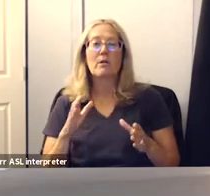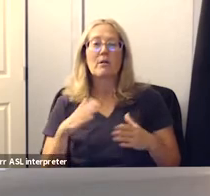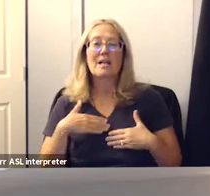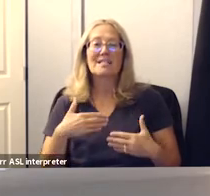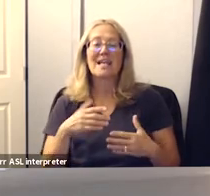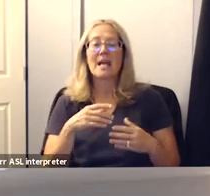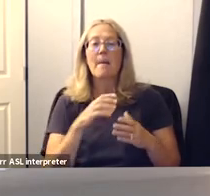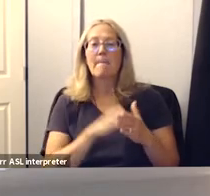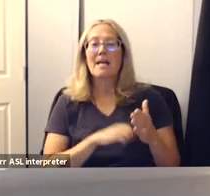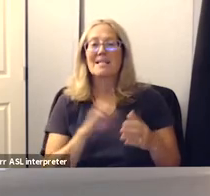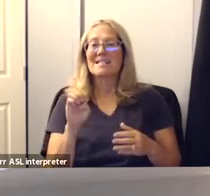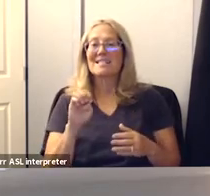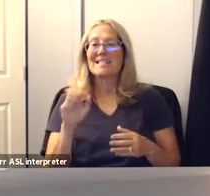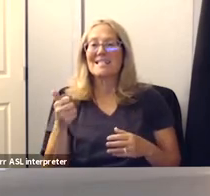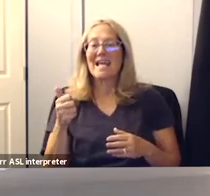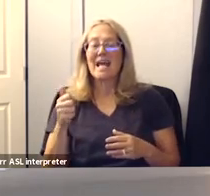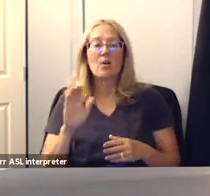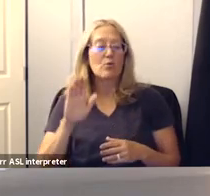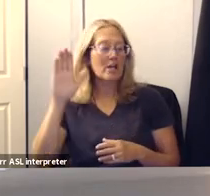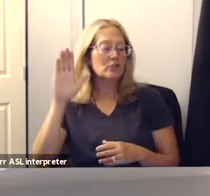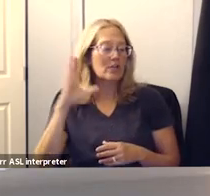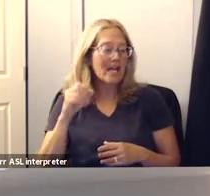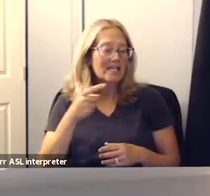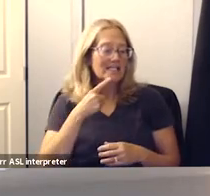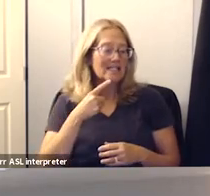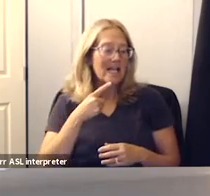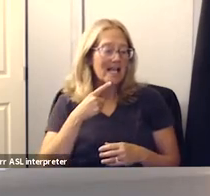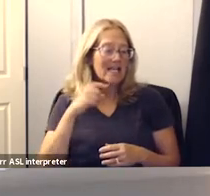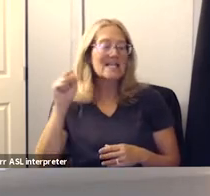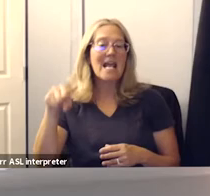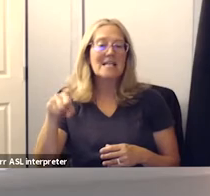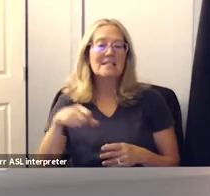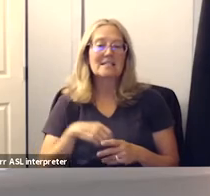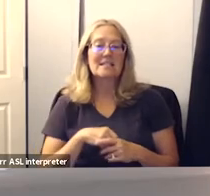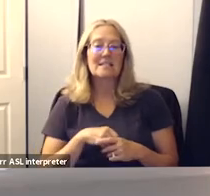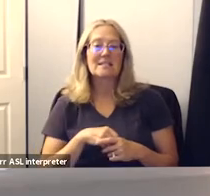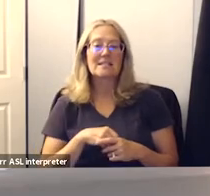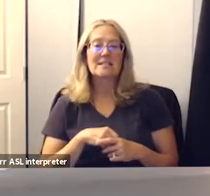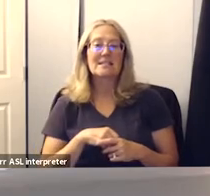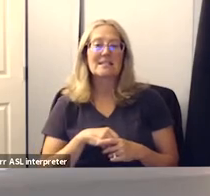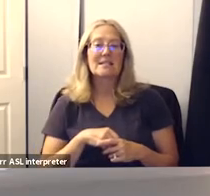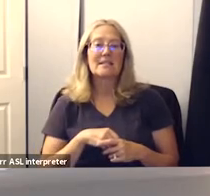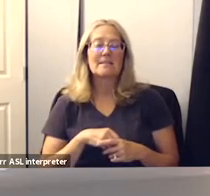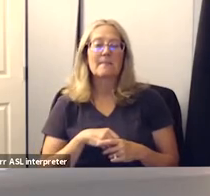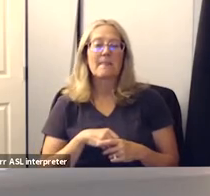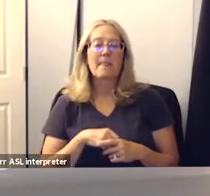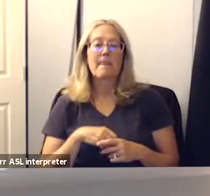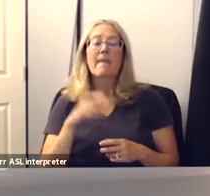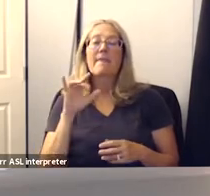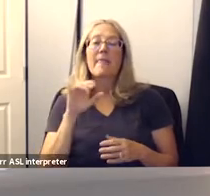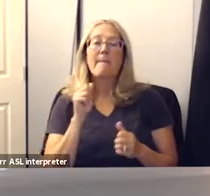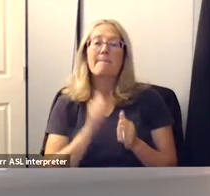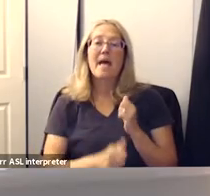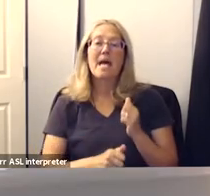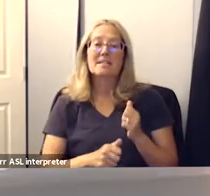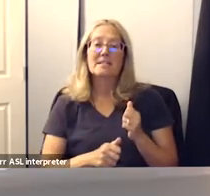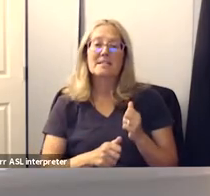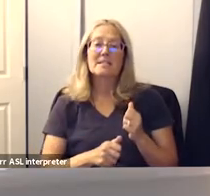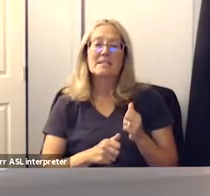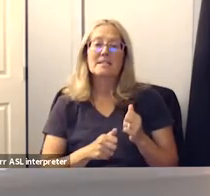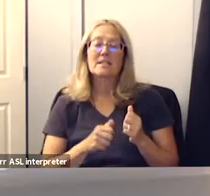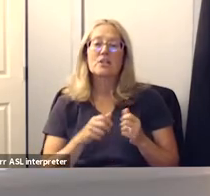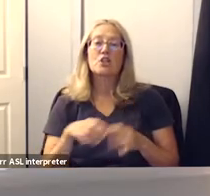please signify by raising your hand and saying aye aye that motion passes unanimously